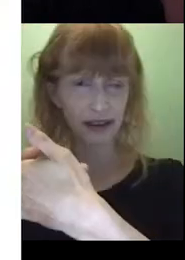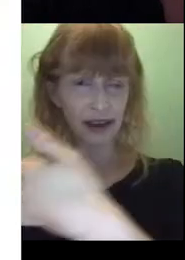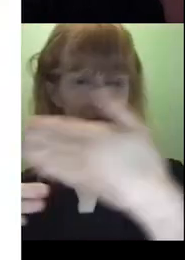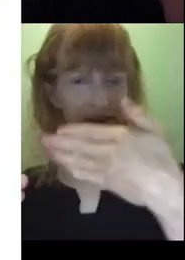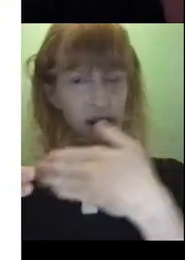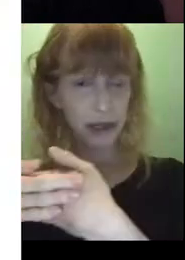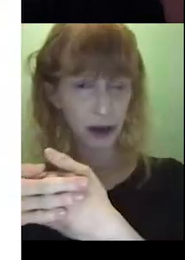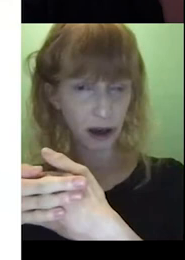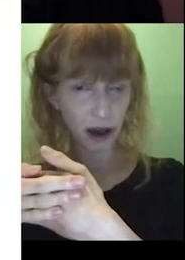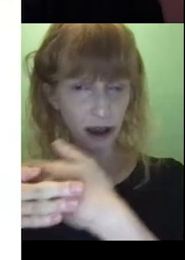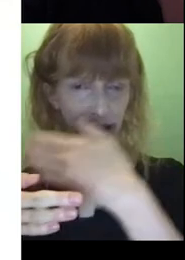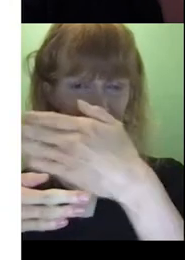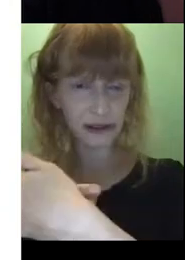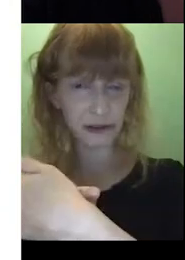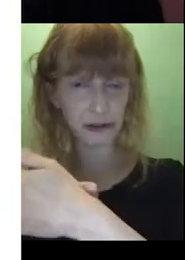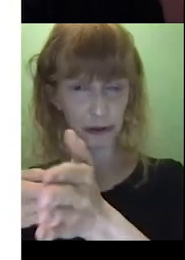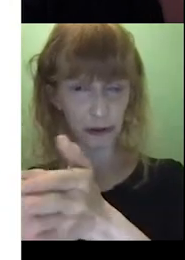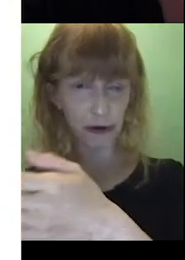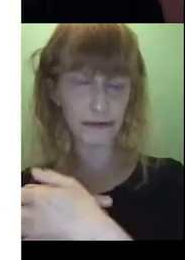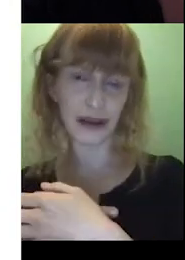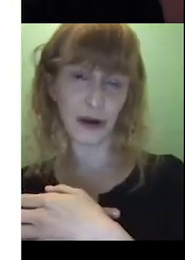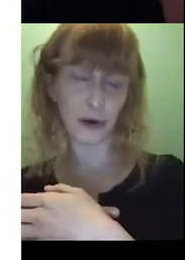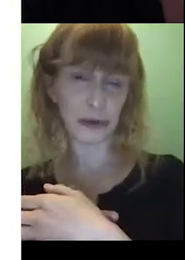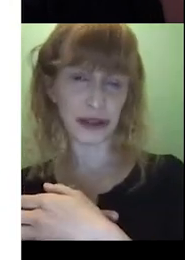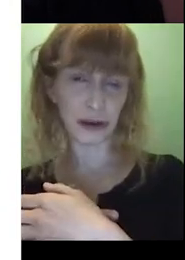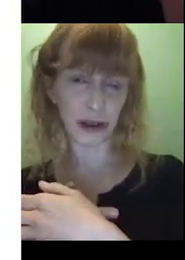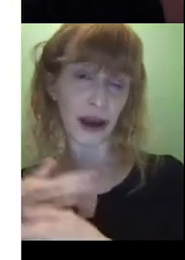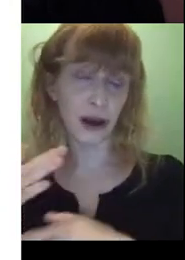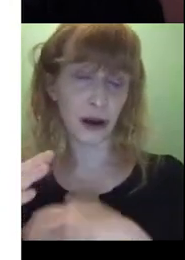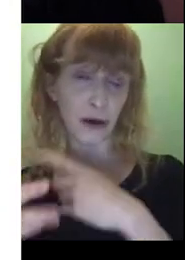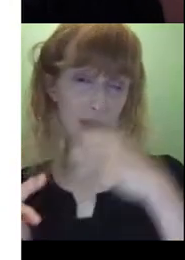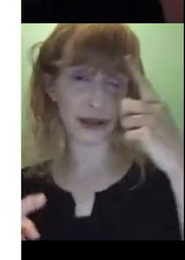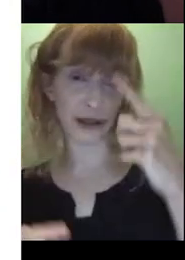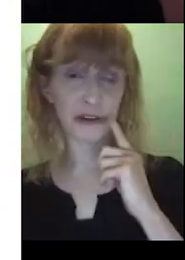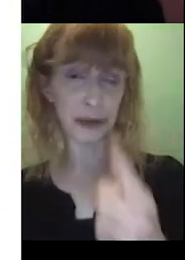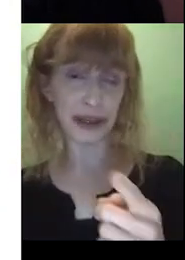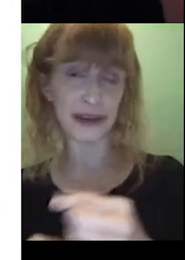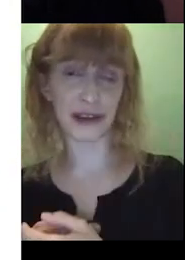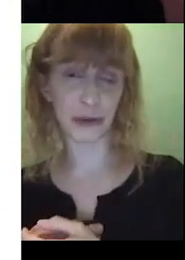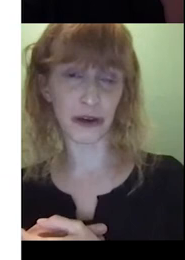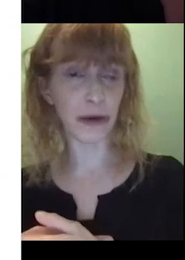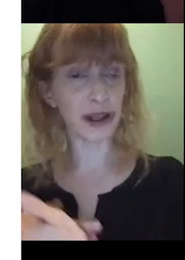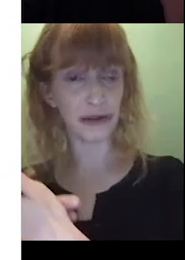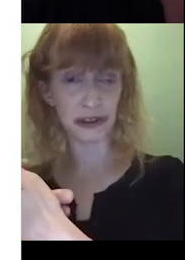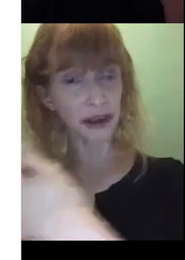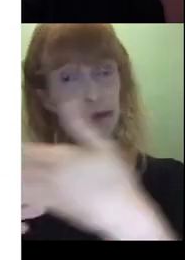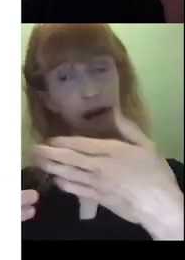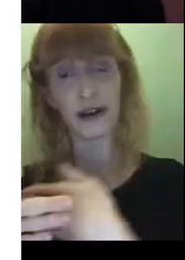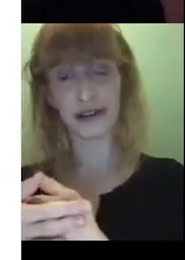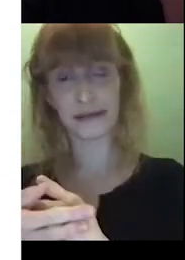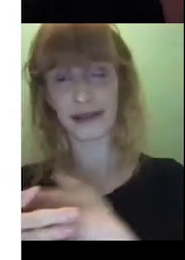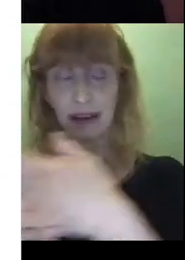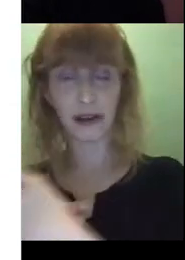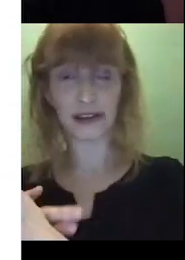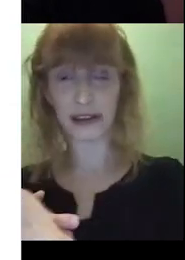say, is he behind the door? Or depending on how quickly you're speaking as well, you might even just say